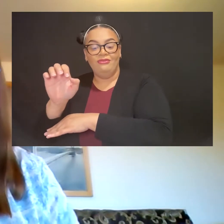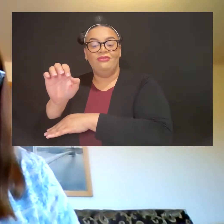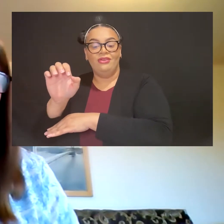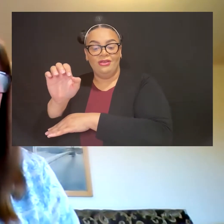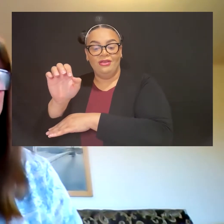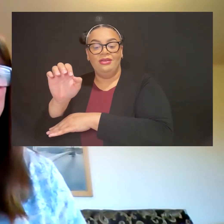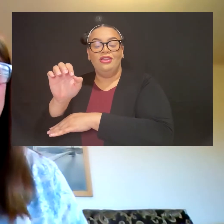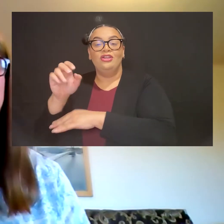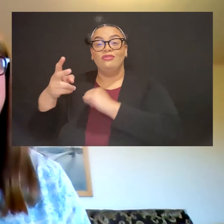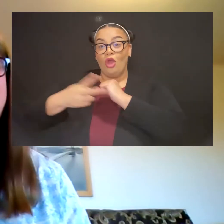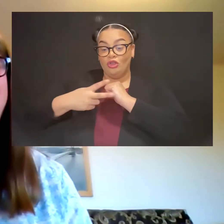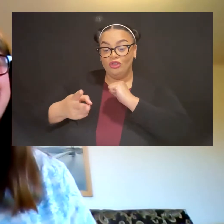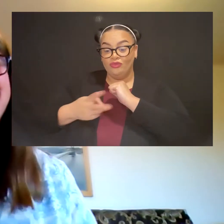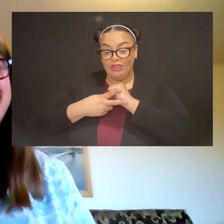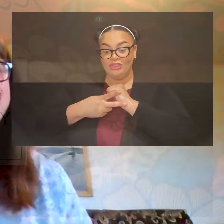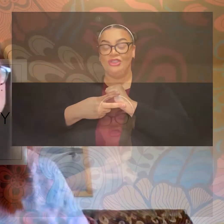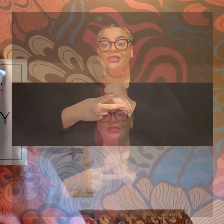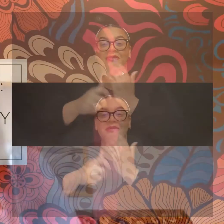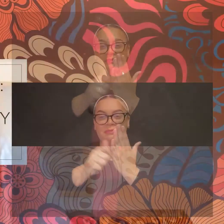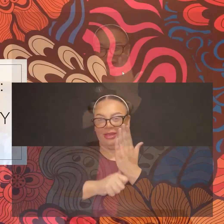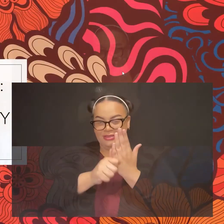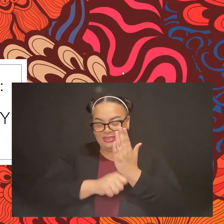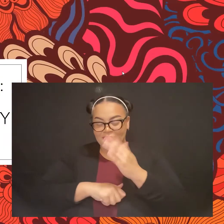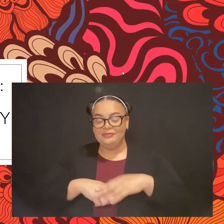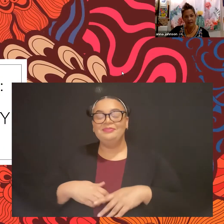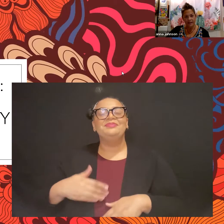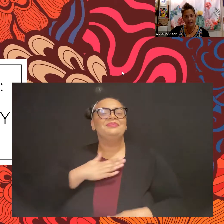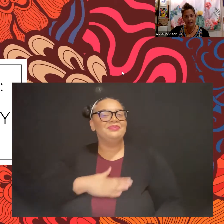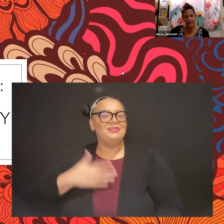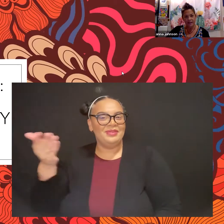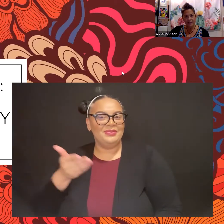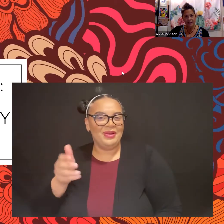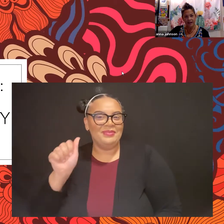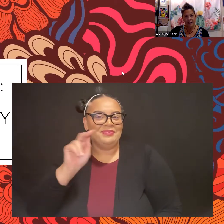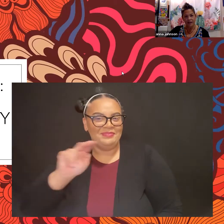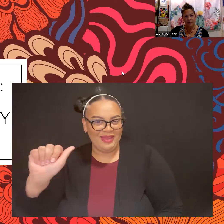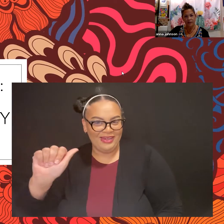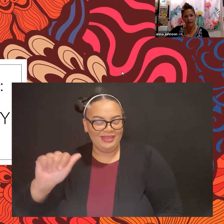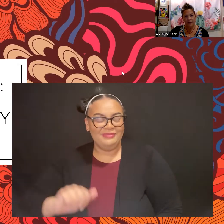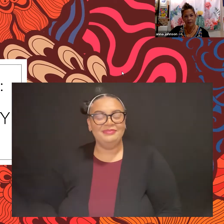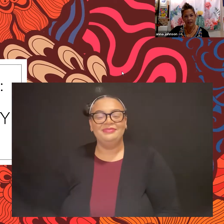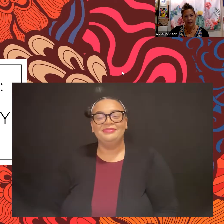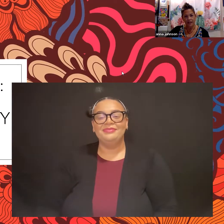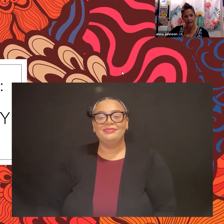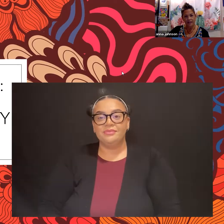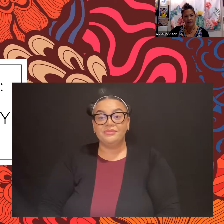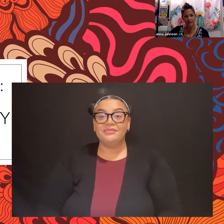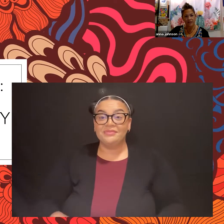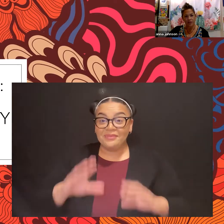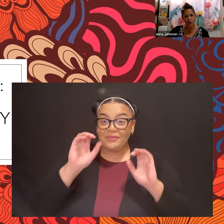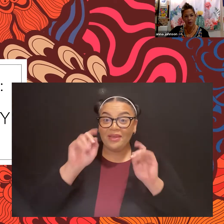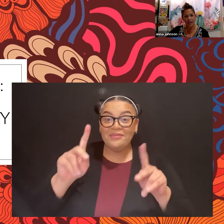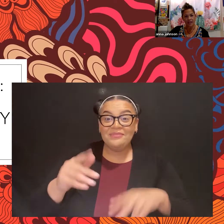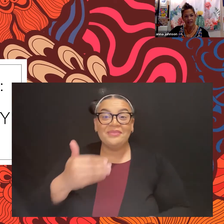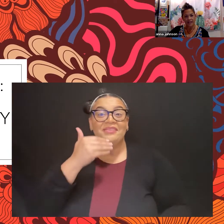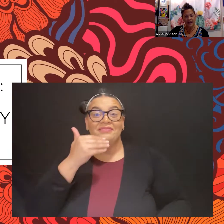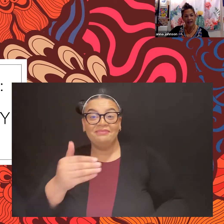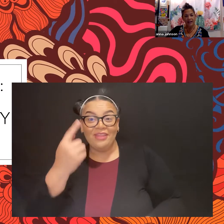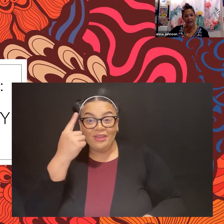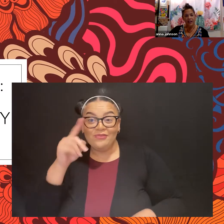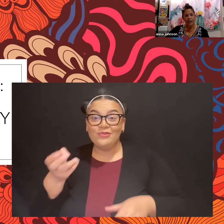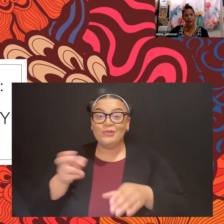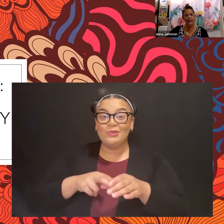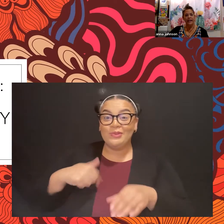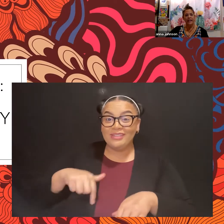Views. Please welcome Anna. All right. Thanks a lot, everybody, for coming and joining us